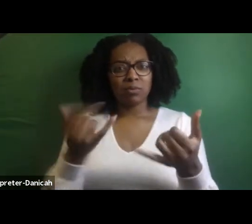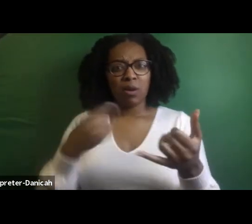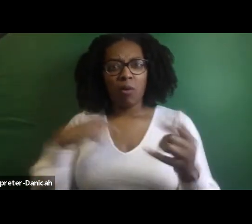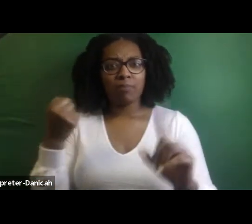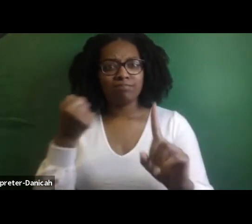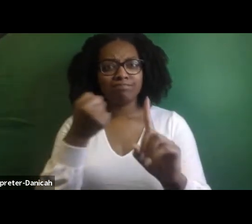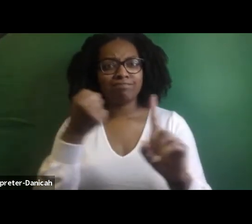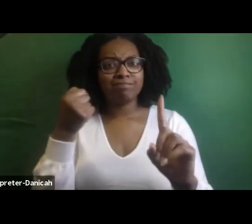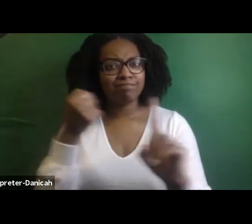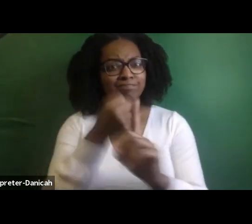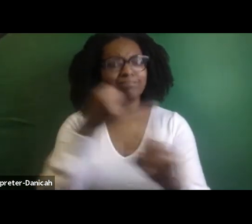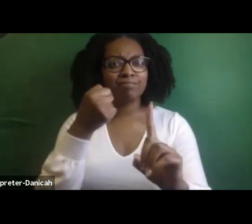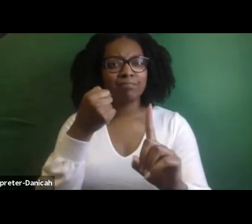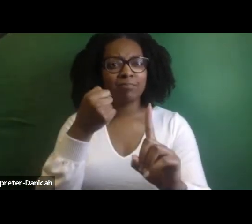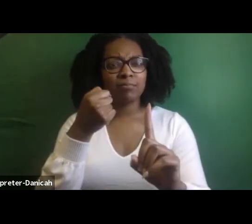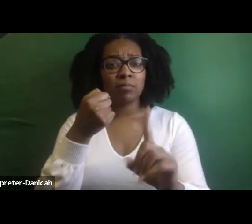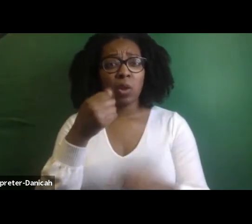recently.